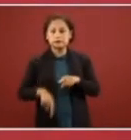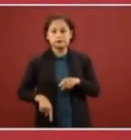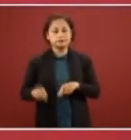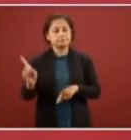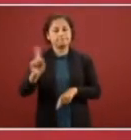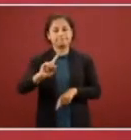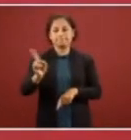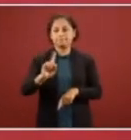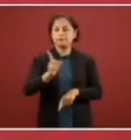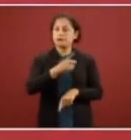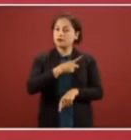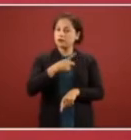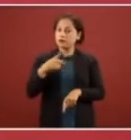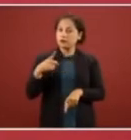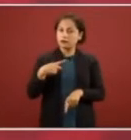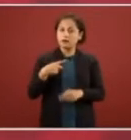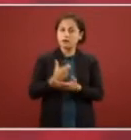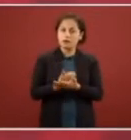workers